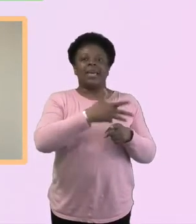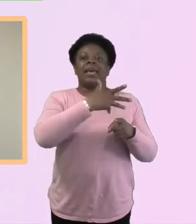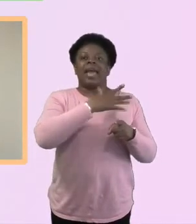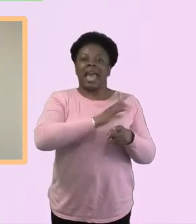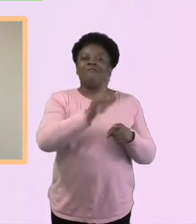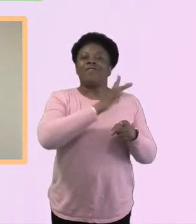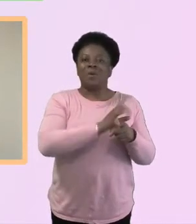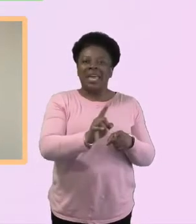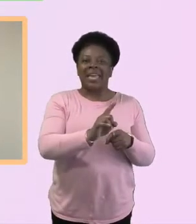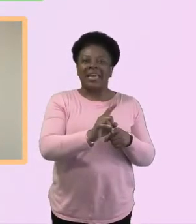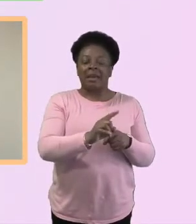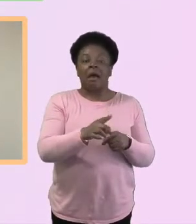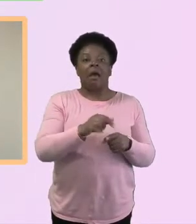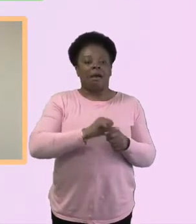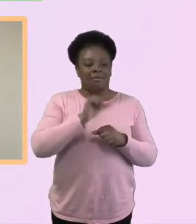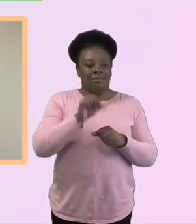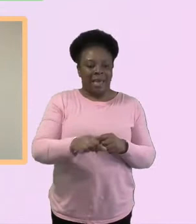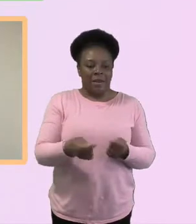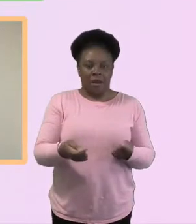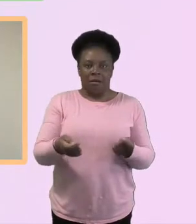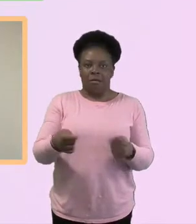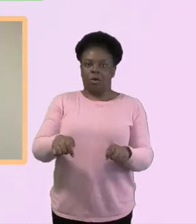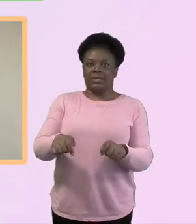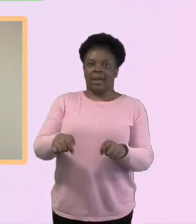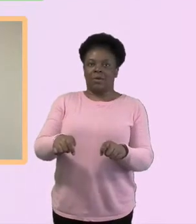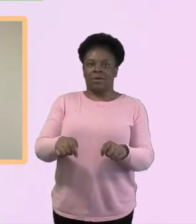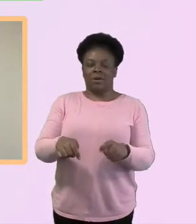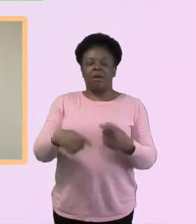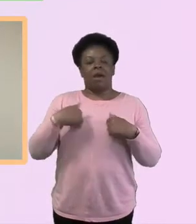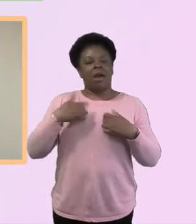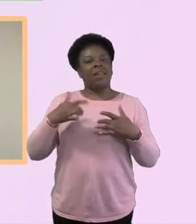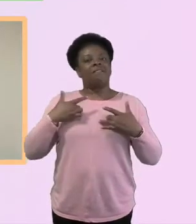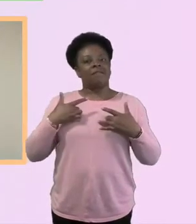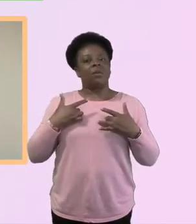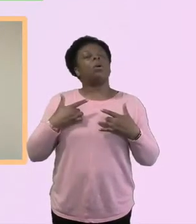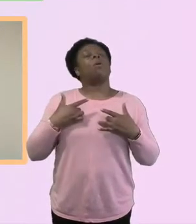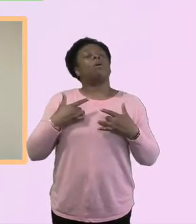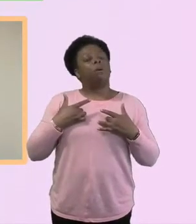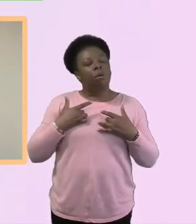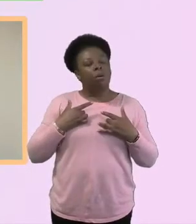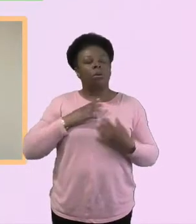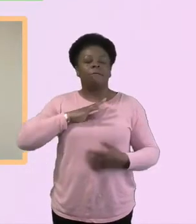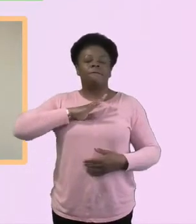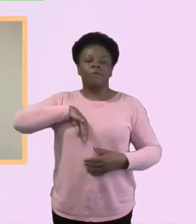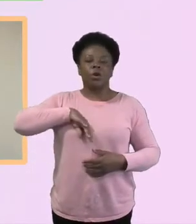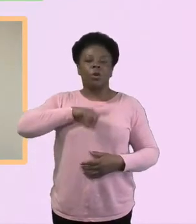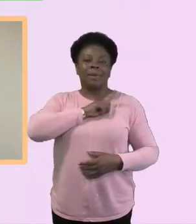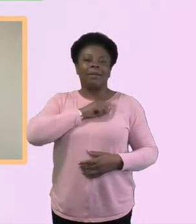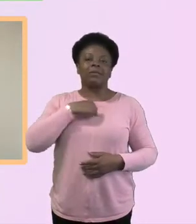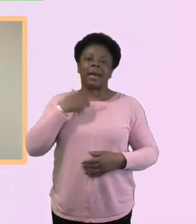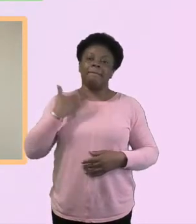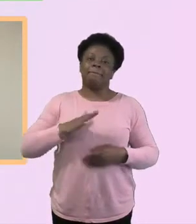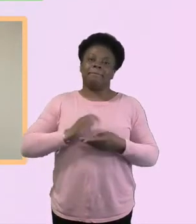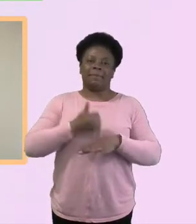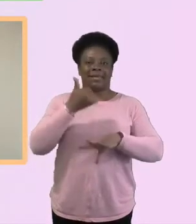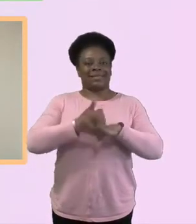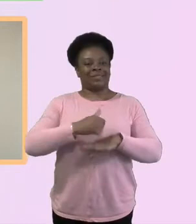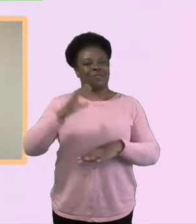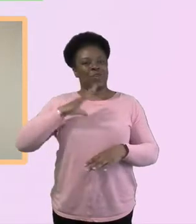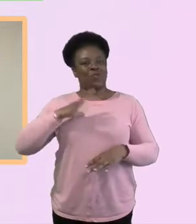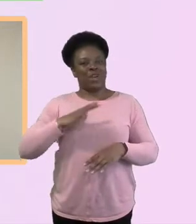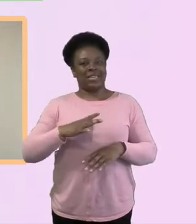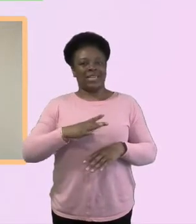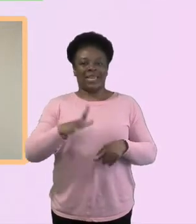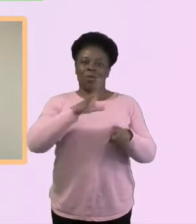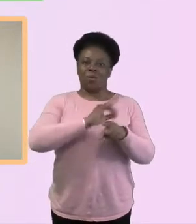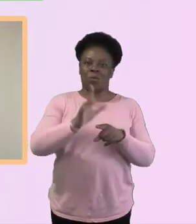I've managed to get some kind of weekly connection going with those guys. And I've had some weeks and I've thought, well, I don't know, I'm just sending